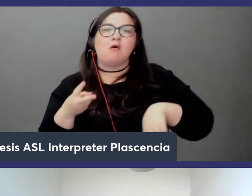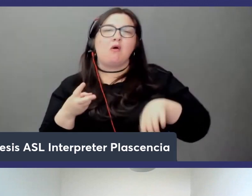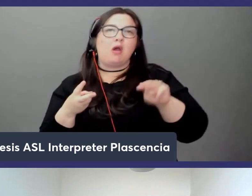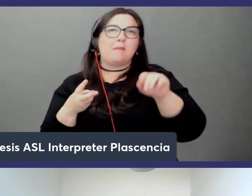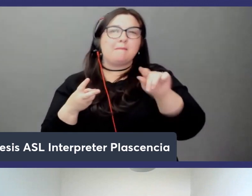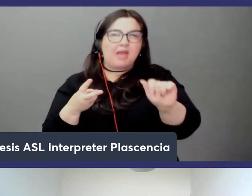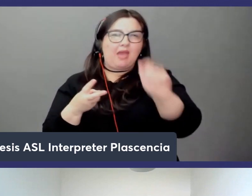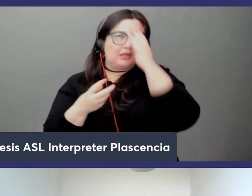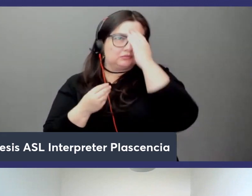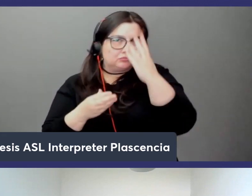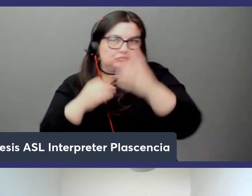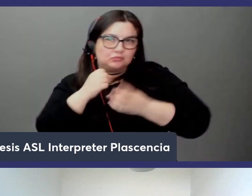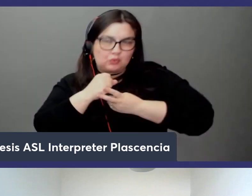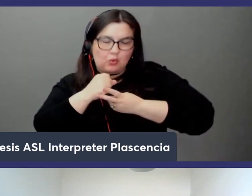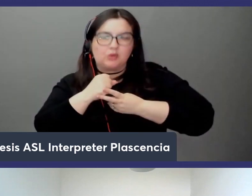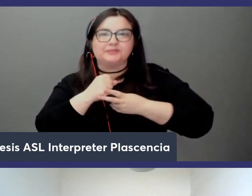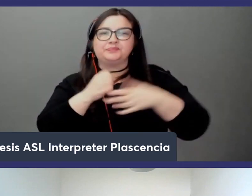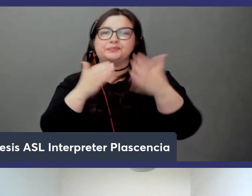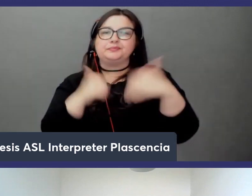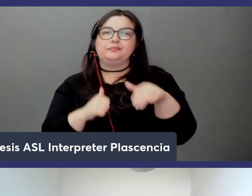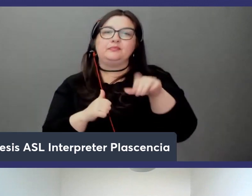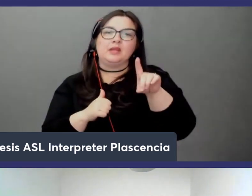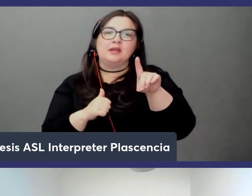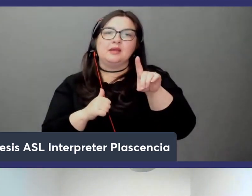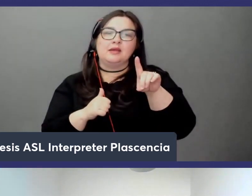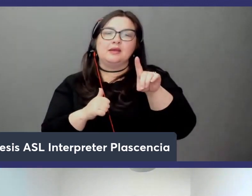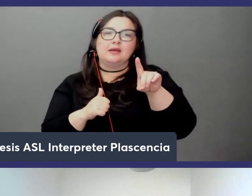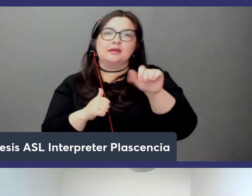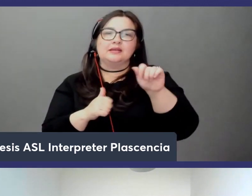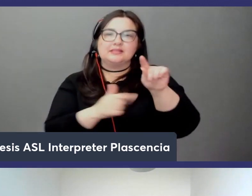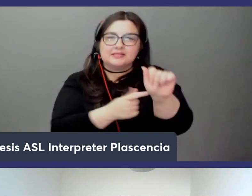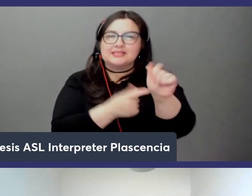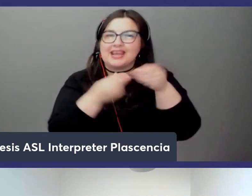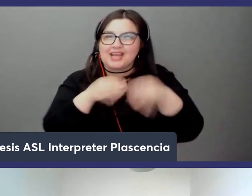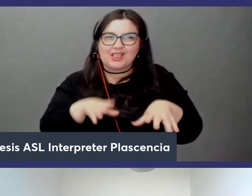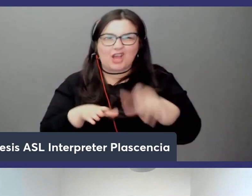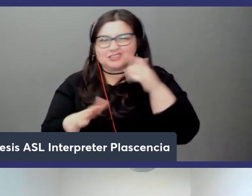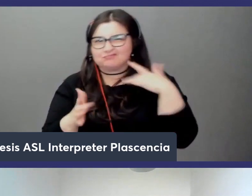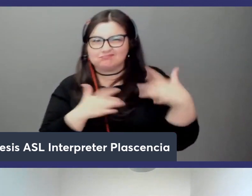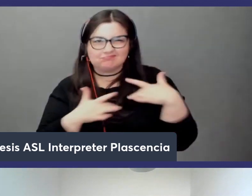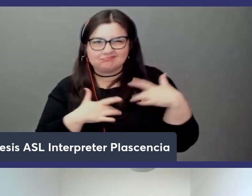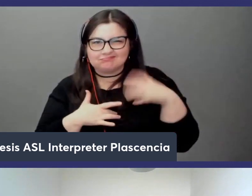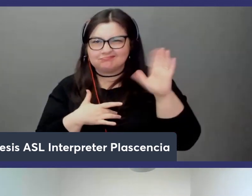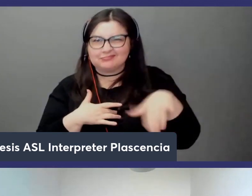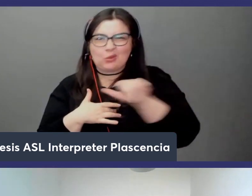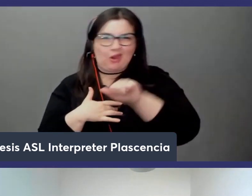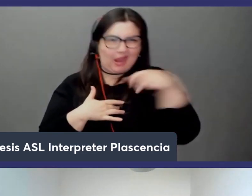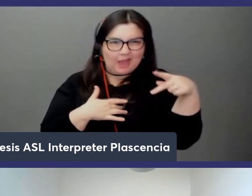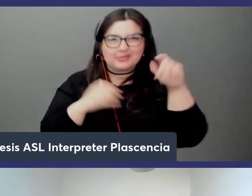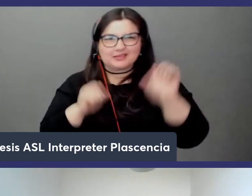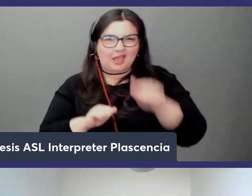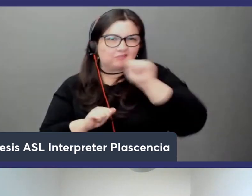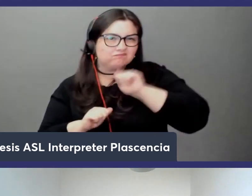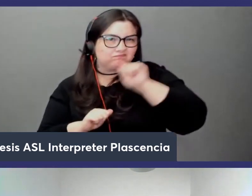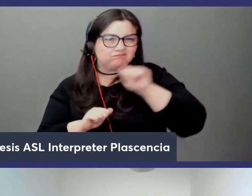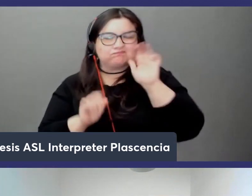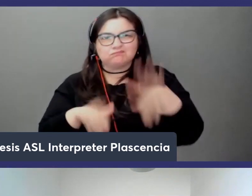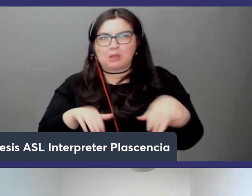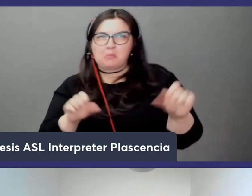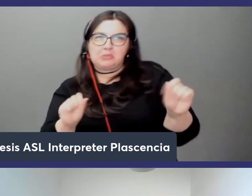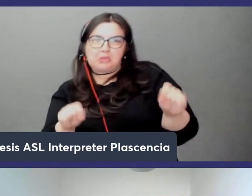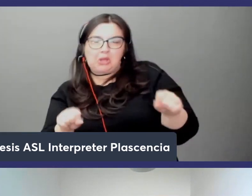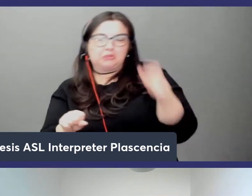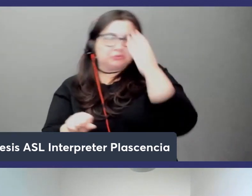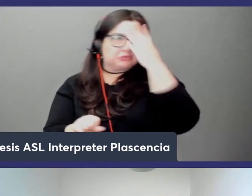a database where uh you know data loss isn't really a concern meaning your application can tolerate potential data loss right in